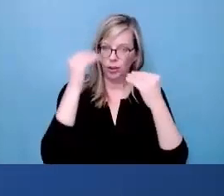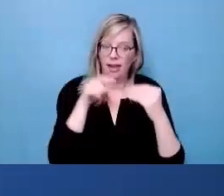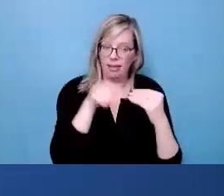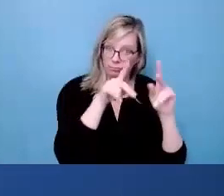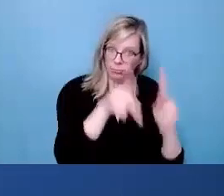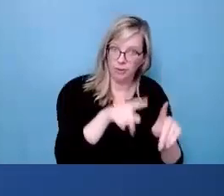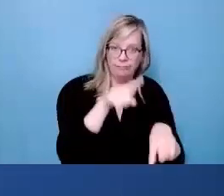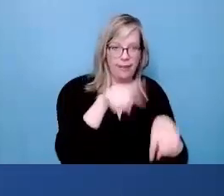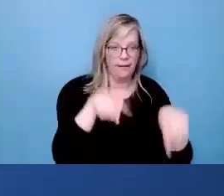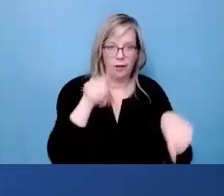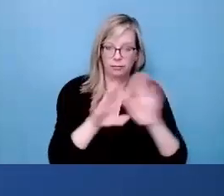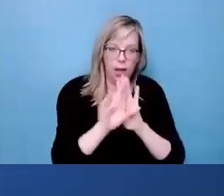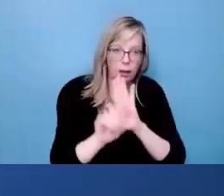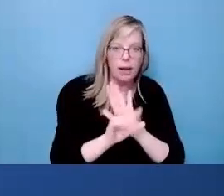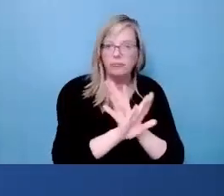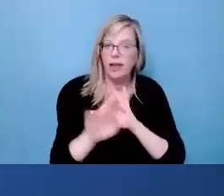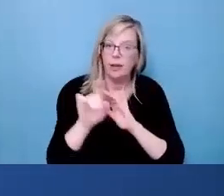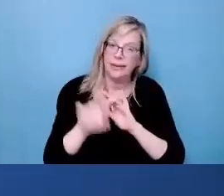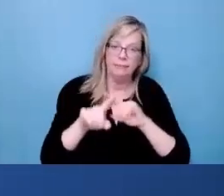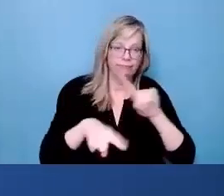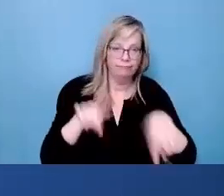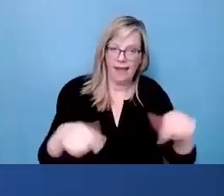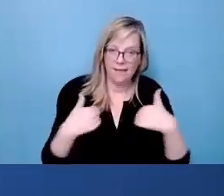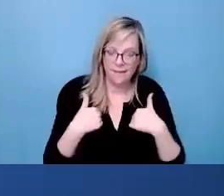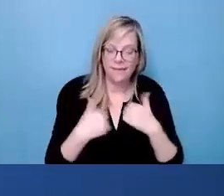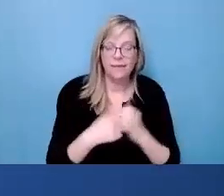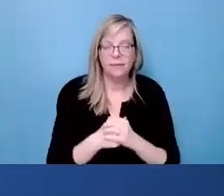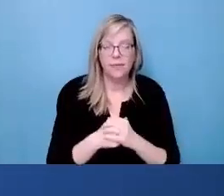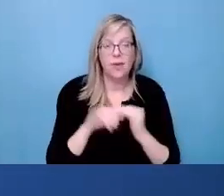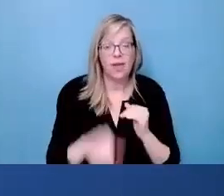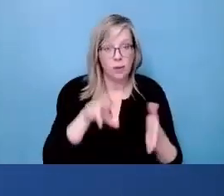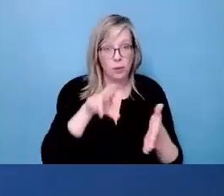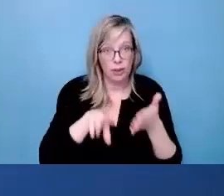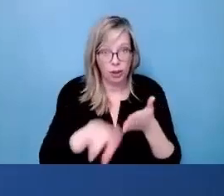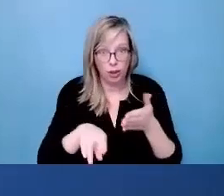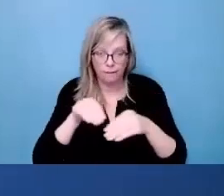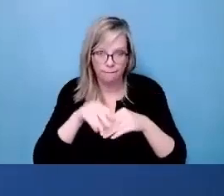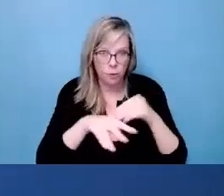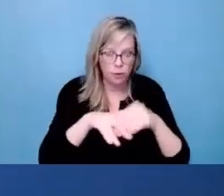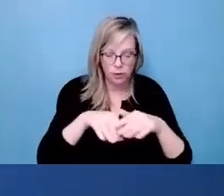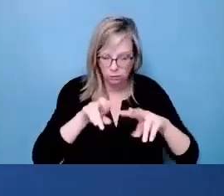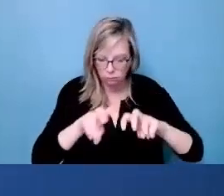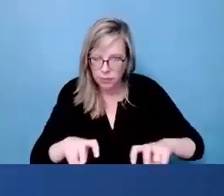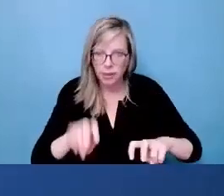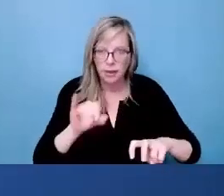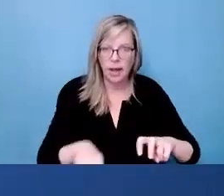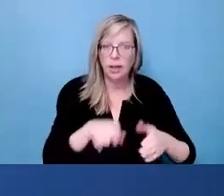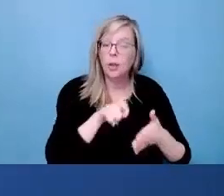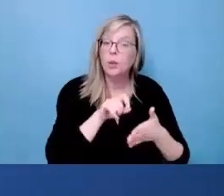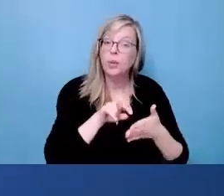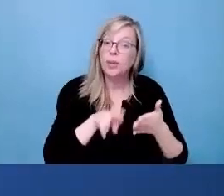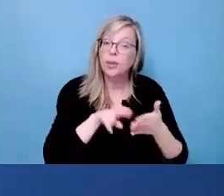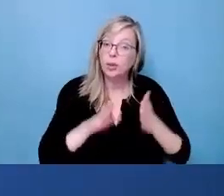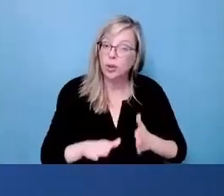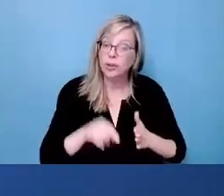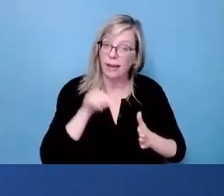to consider the diverse needs and identities of people with disabilities. And it's important that intersectional research continues and that the researchers